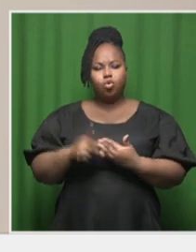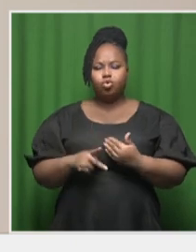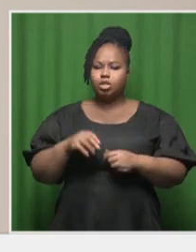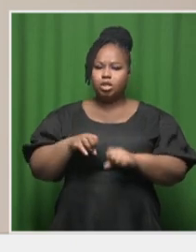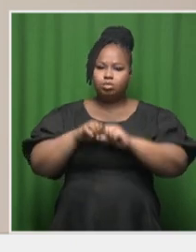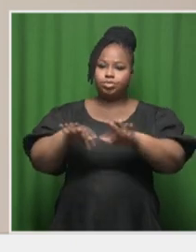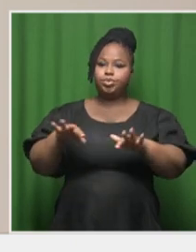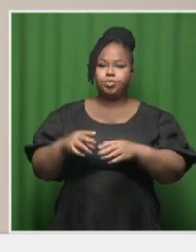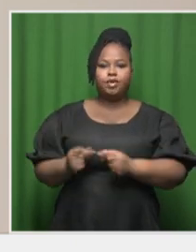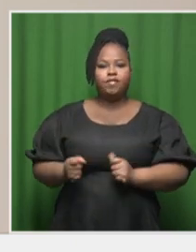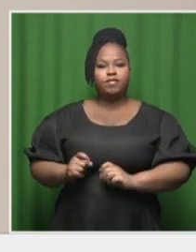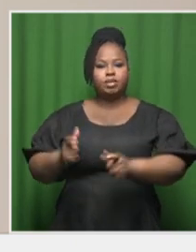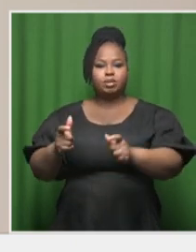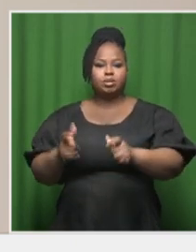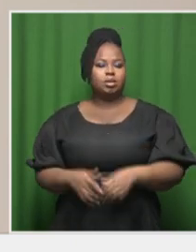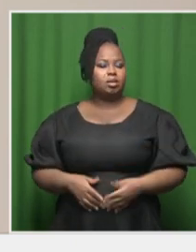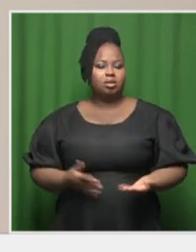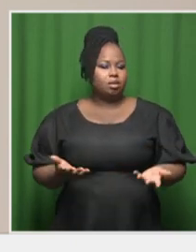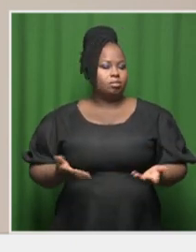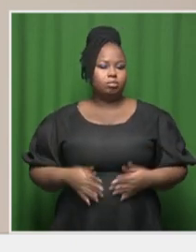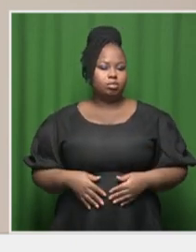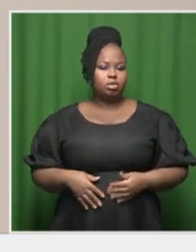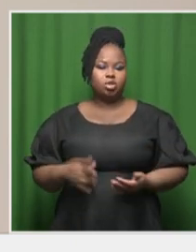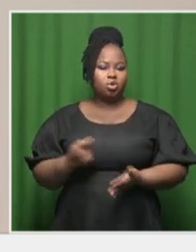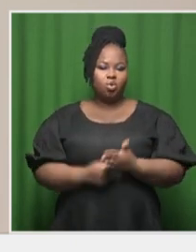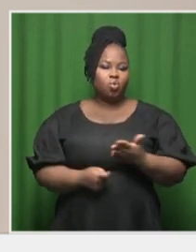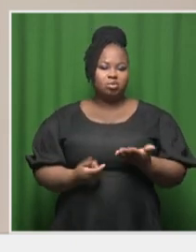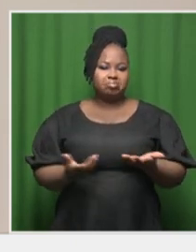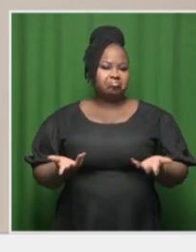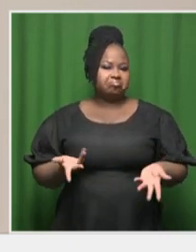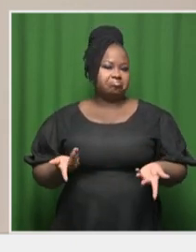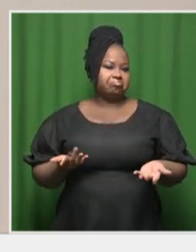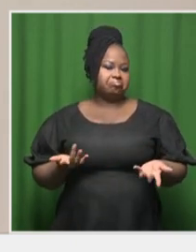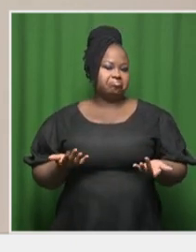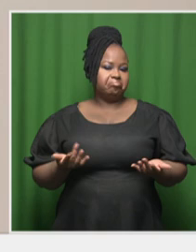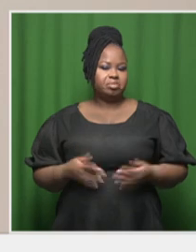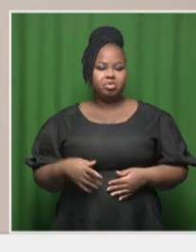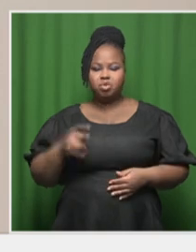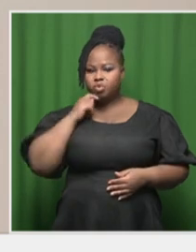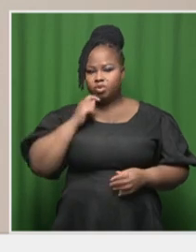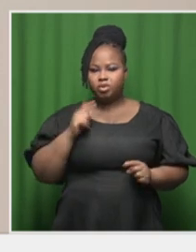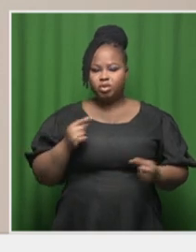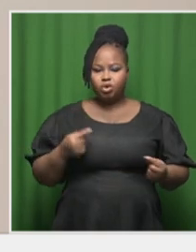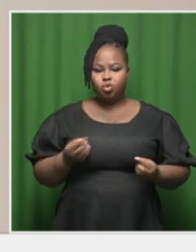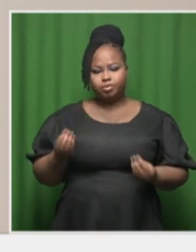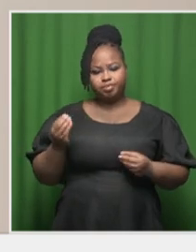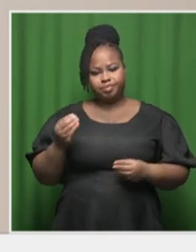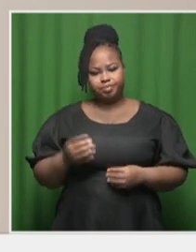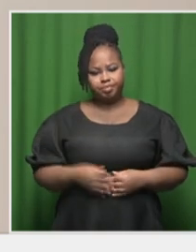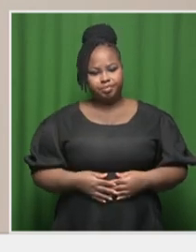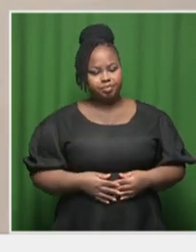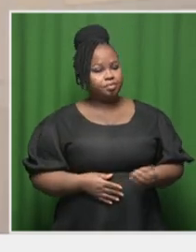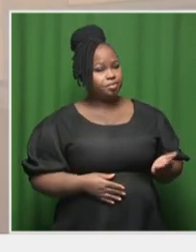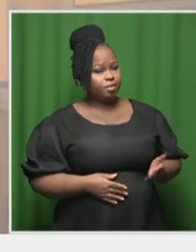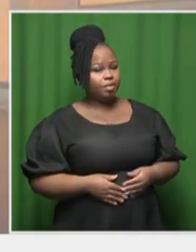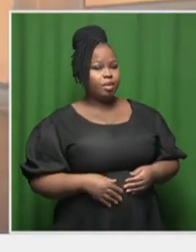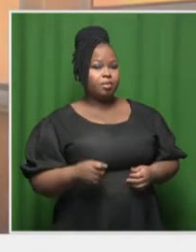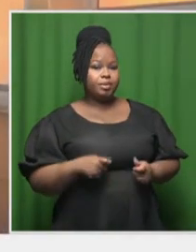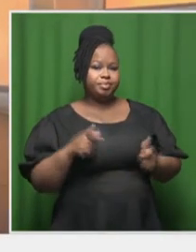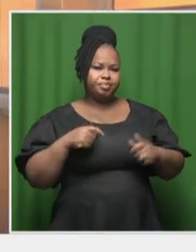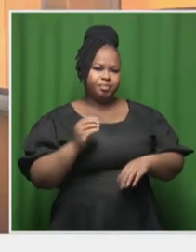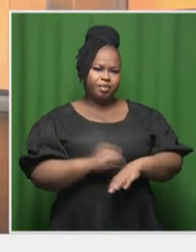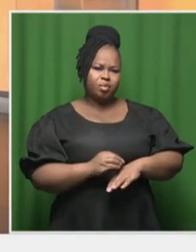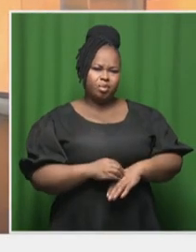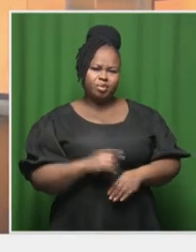as quickly as possible. There is no cost that you're really, you know, incurring. Thank you. So, you know, the problem with this,